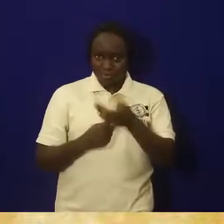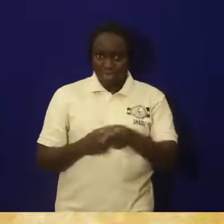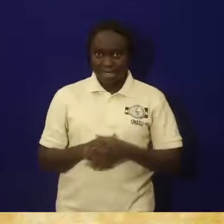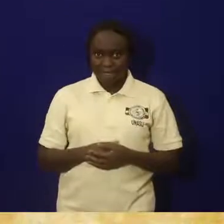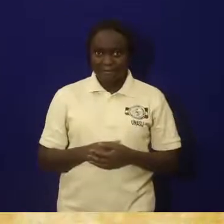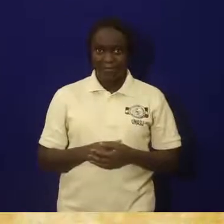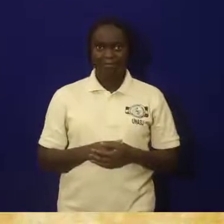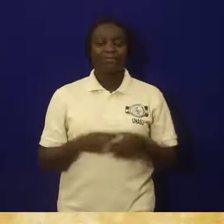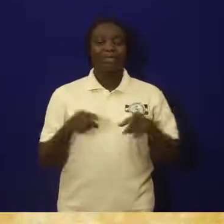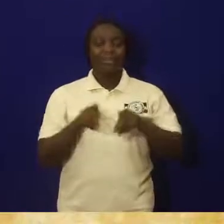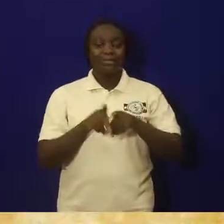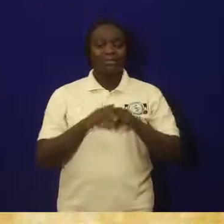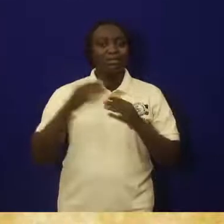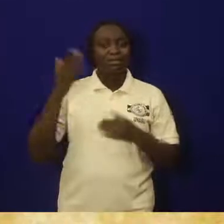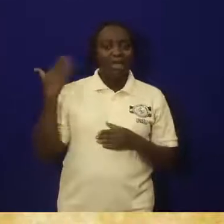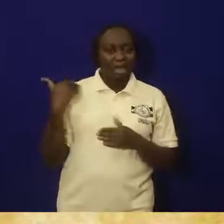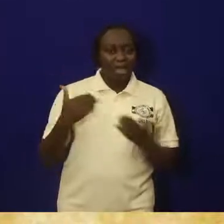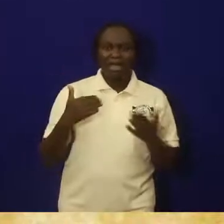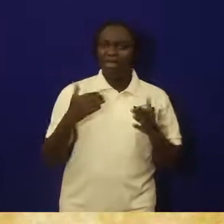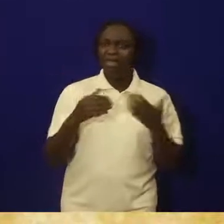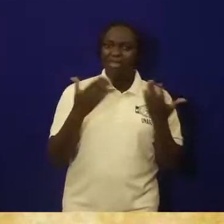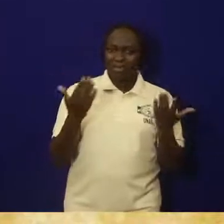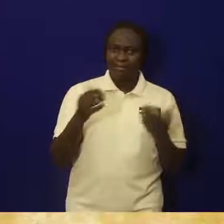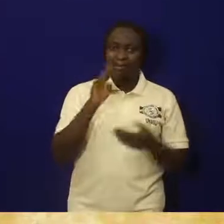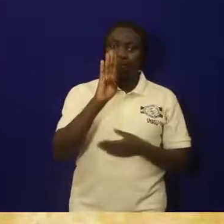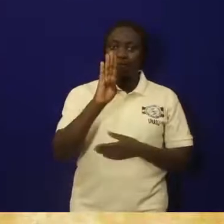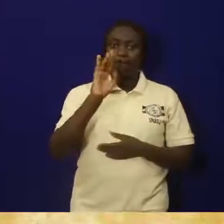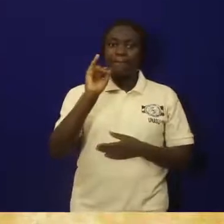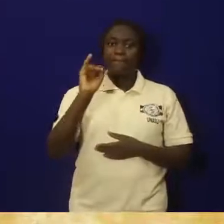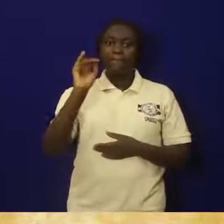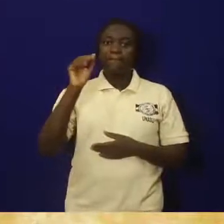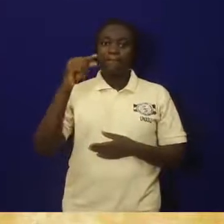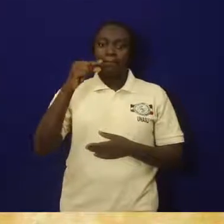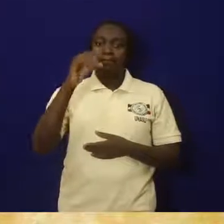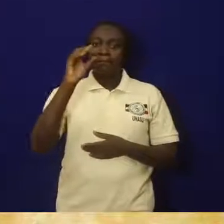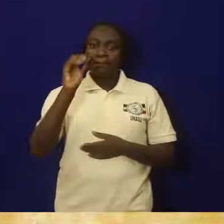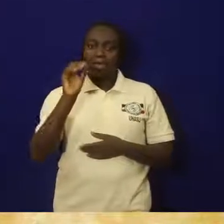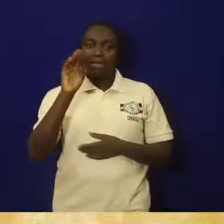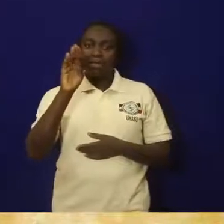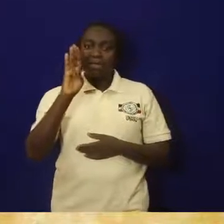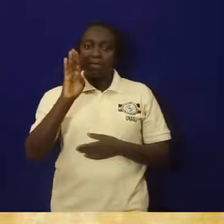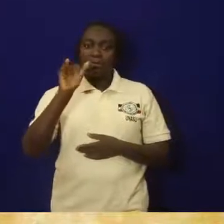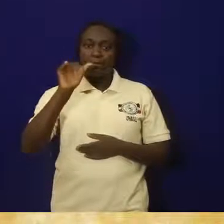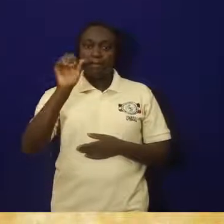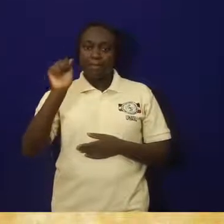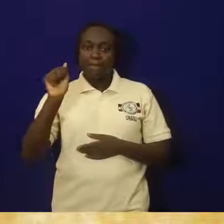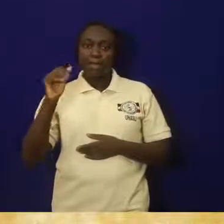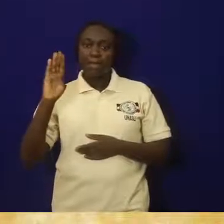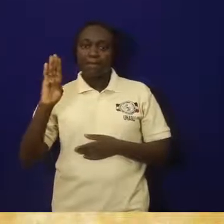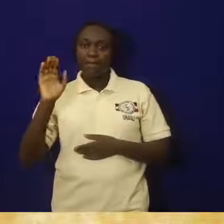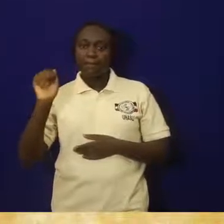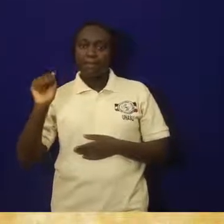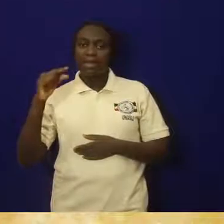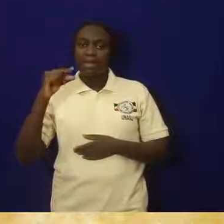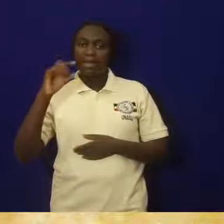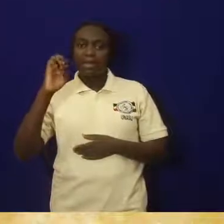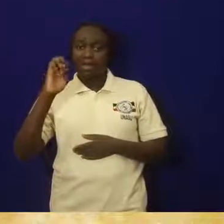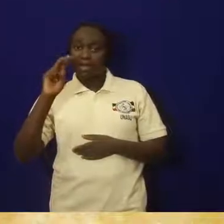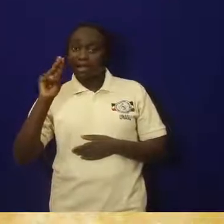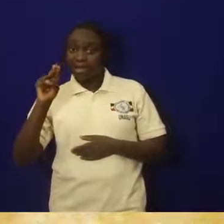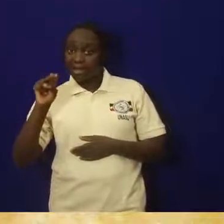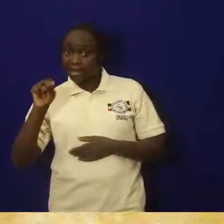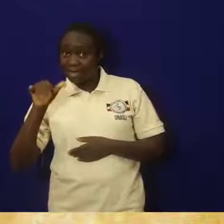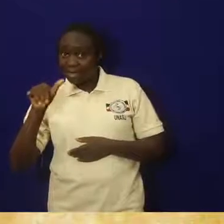have the famous Bigobiyamwen. It is here. See, it can tell us what those people